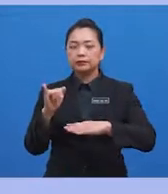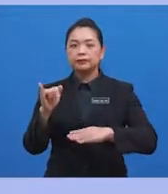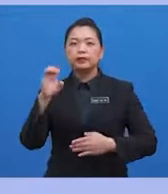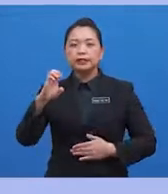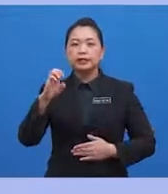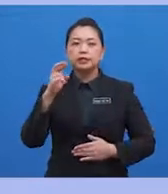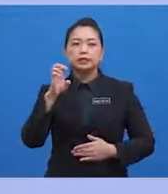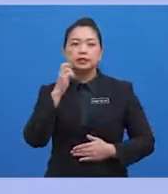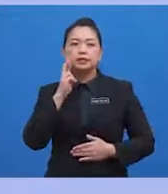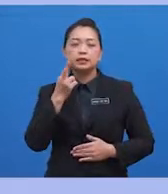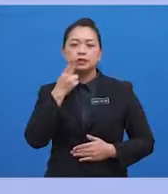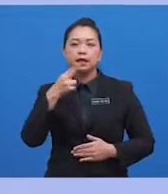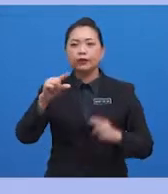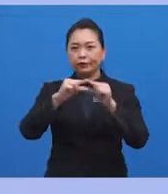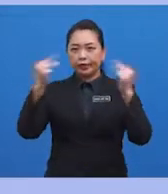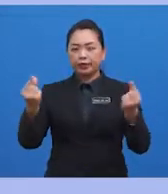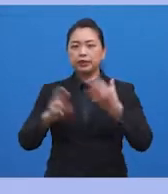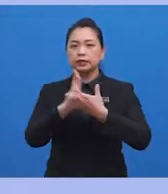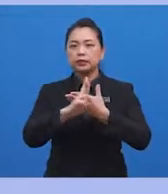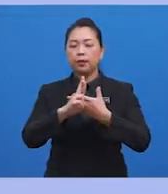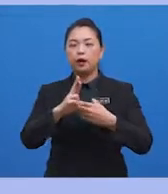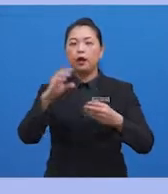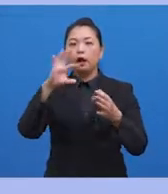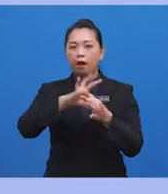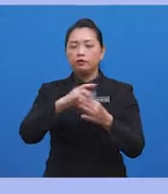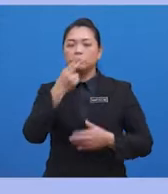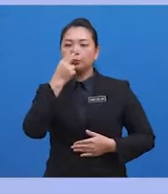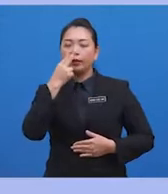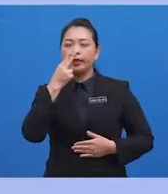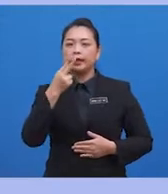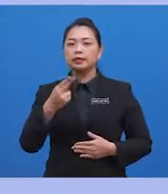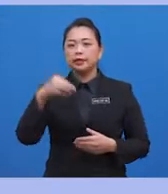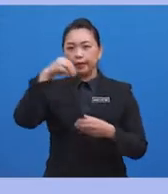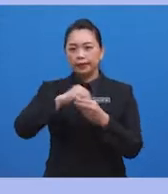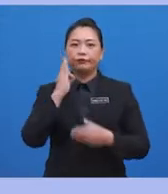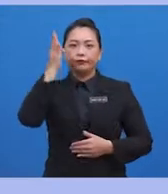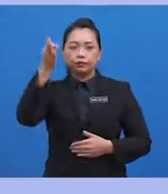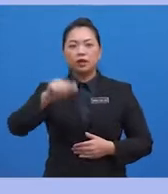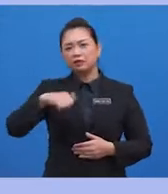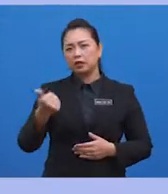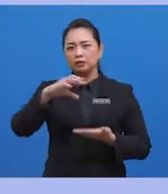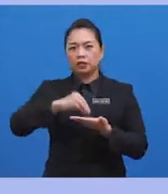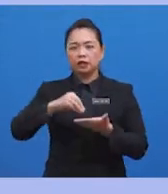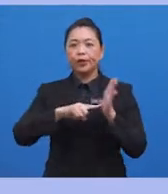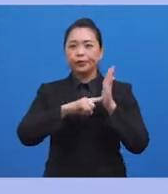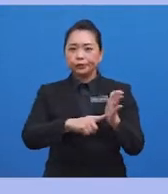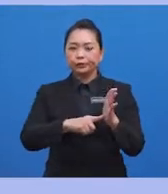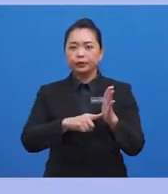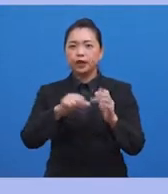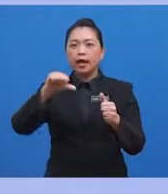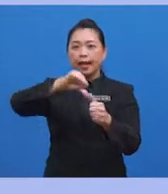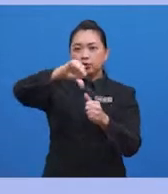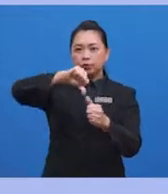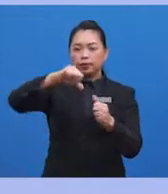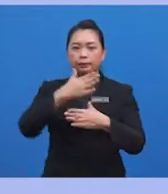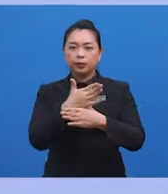are at a greater risk for smoking cigarettes in the future. Another study has shown that association between